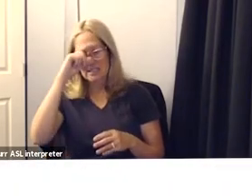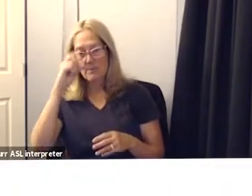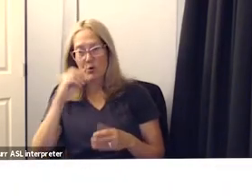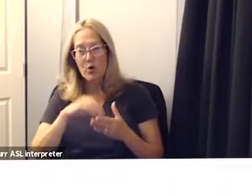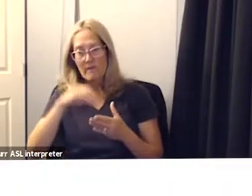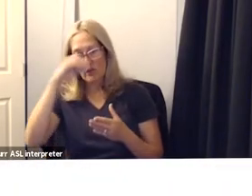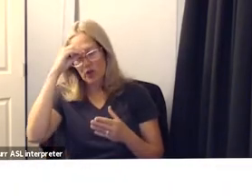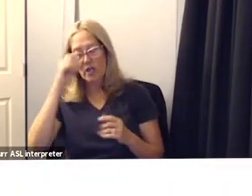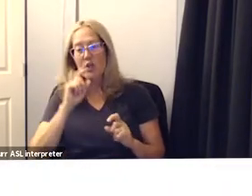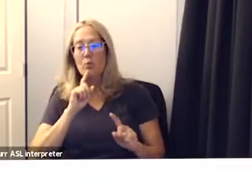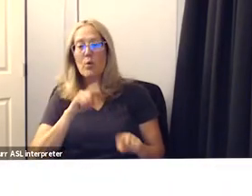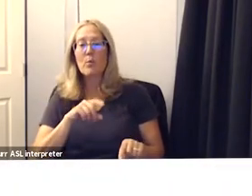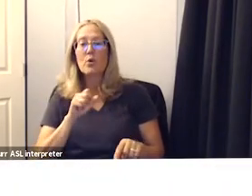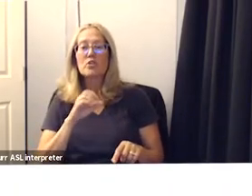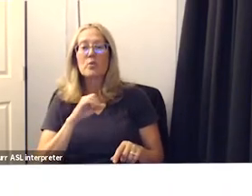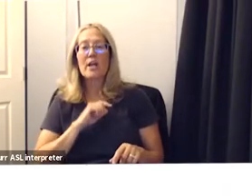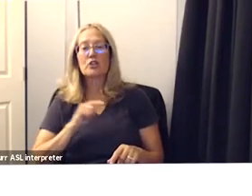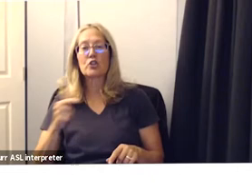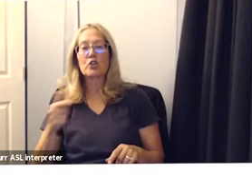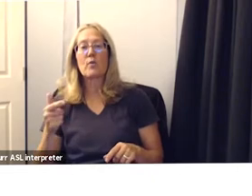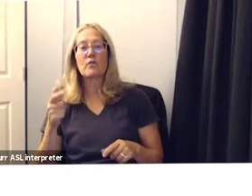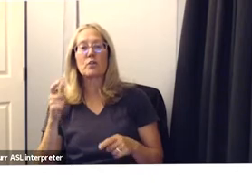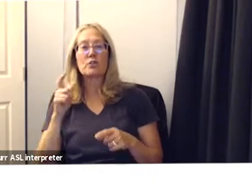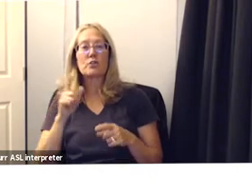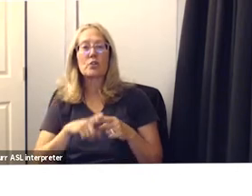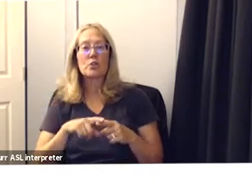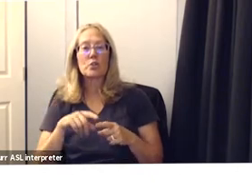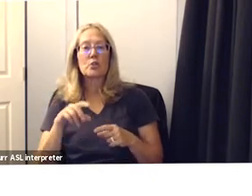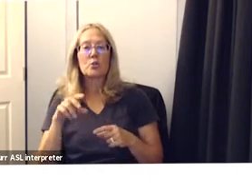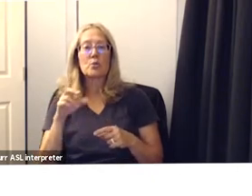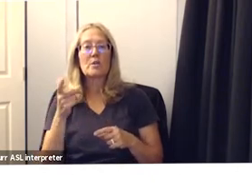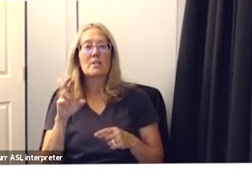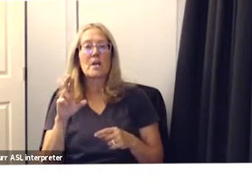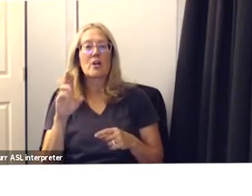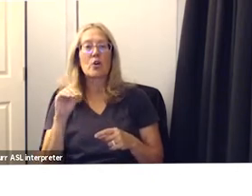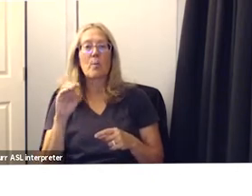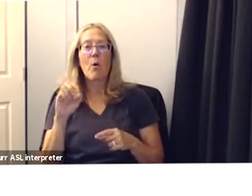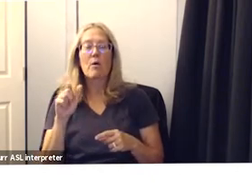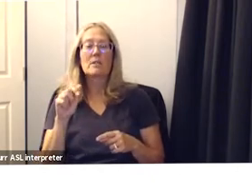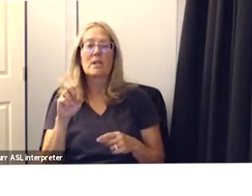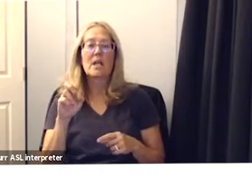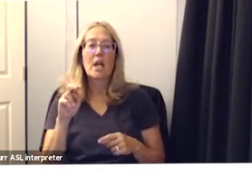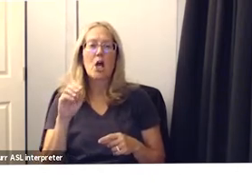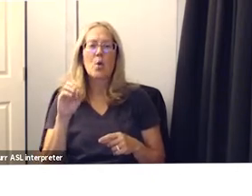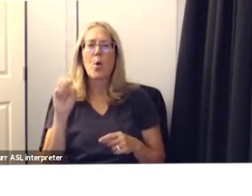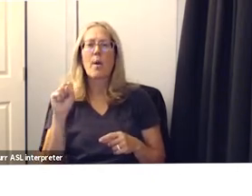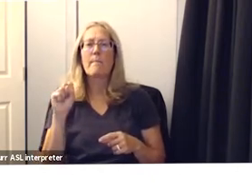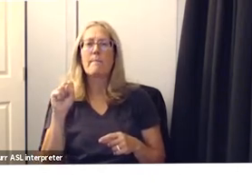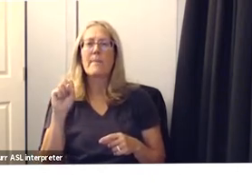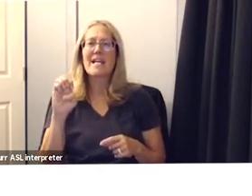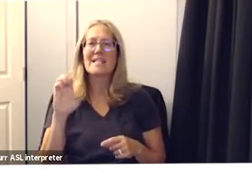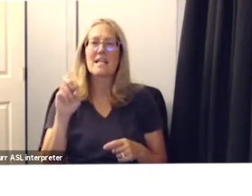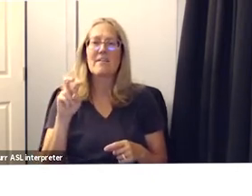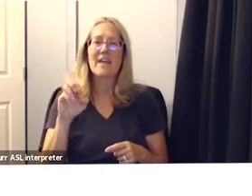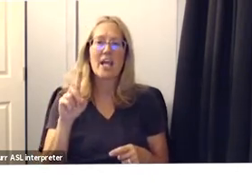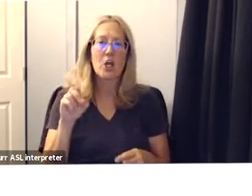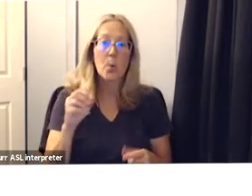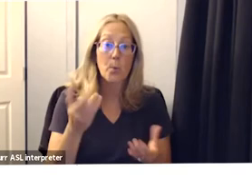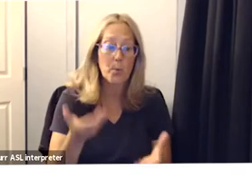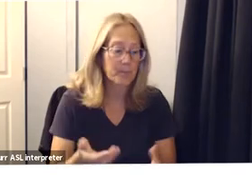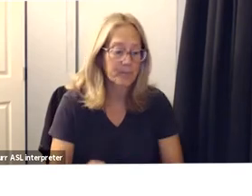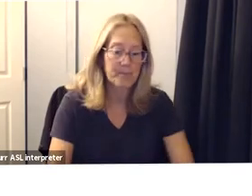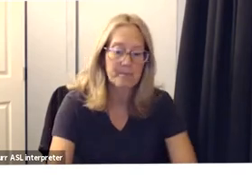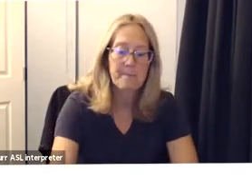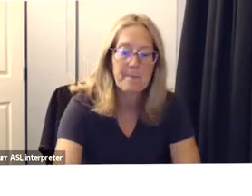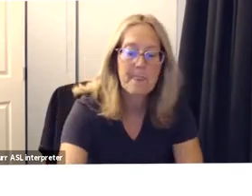report and so i'll turn it over to dr maldonado or miss escobedo i've asked mrs scobedo uh